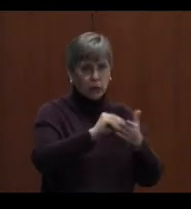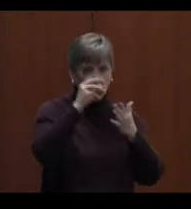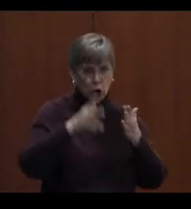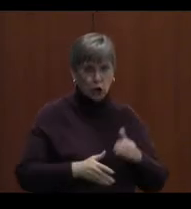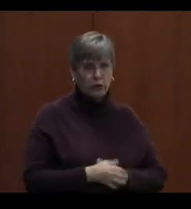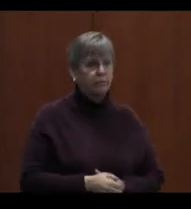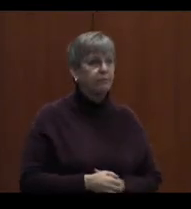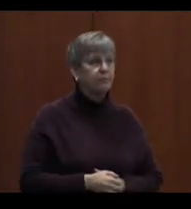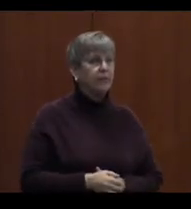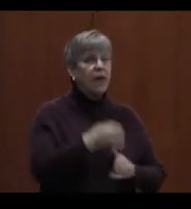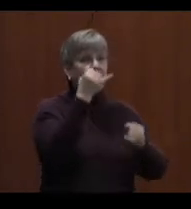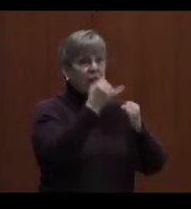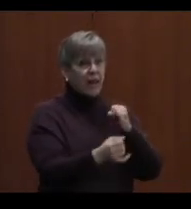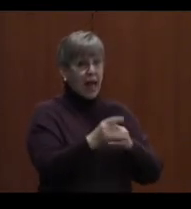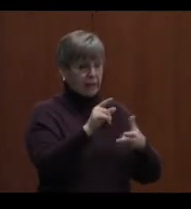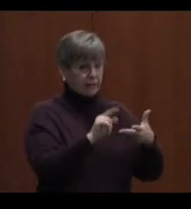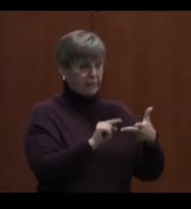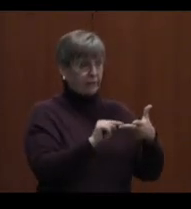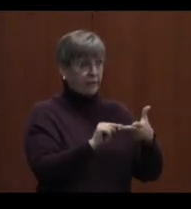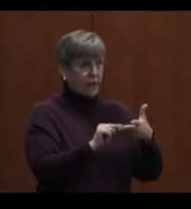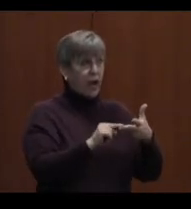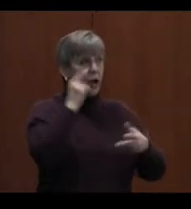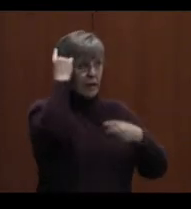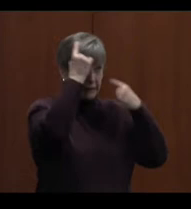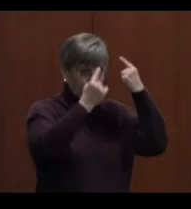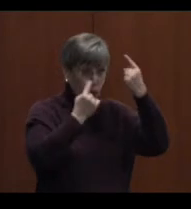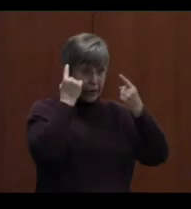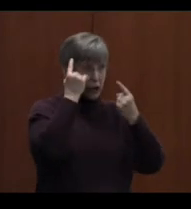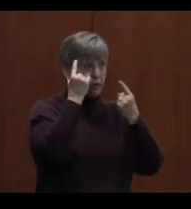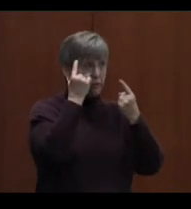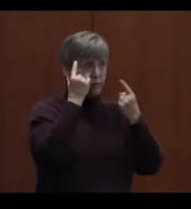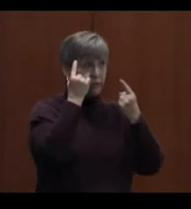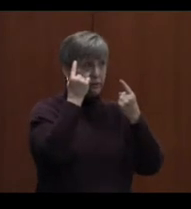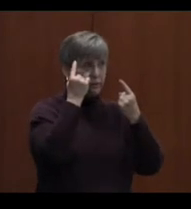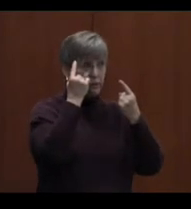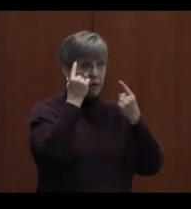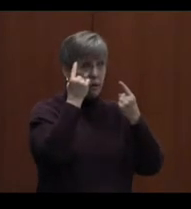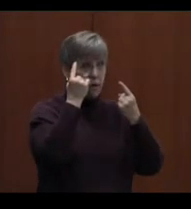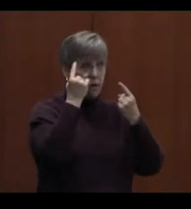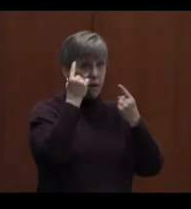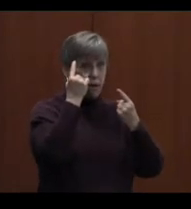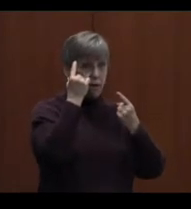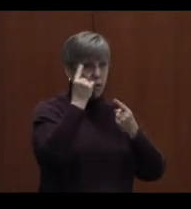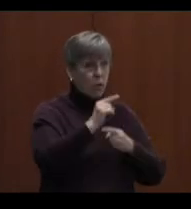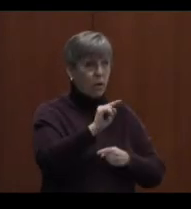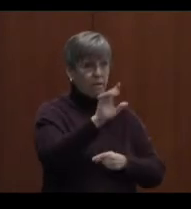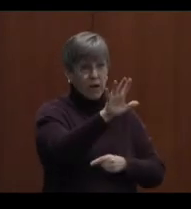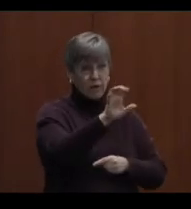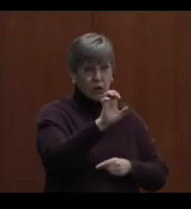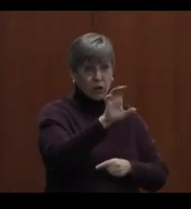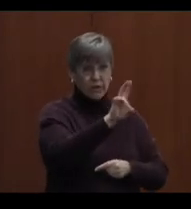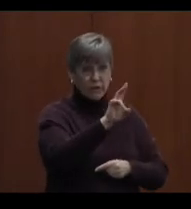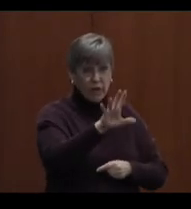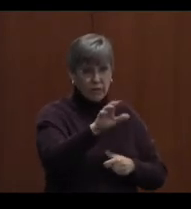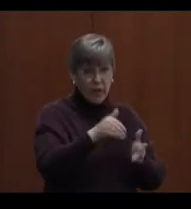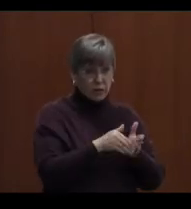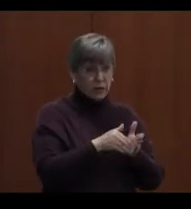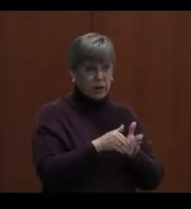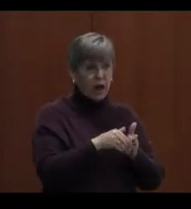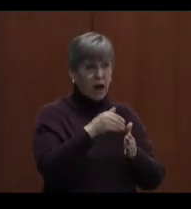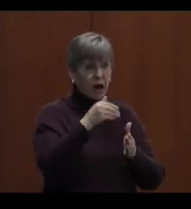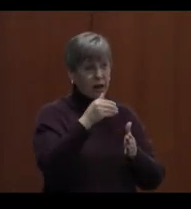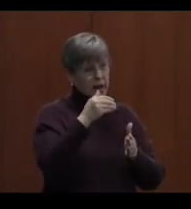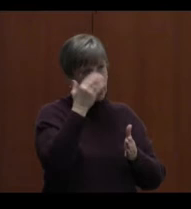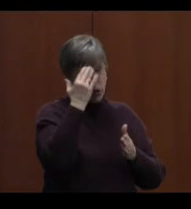The last item we have is consideration of approximately 575,000. That number could be much higher